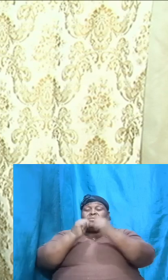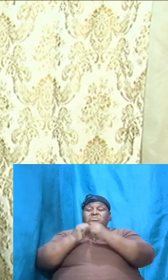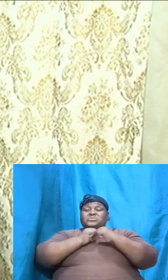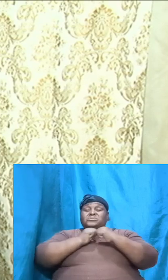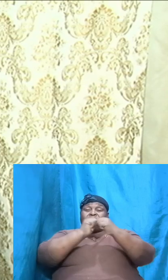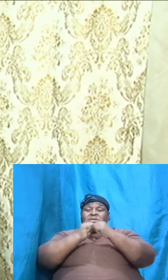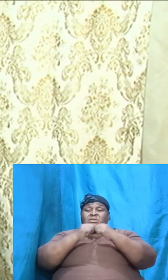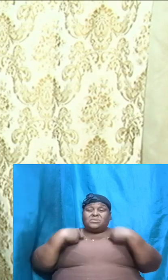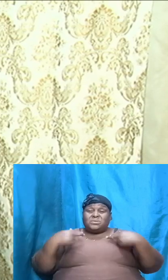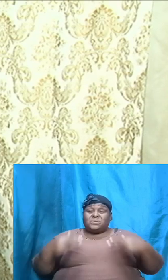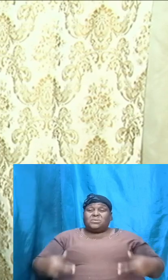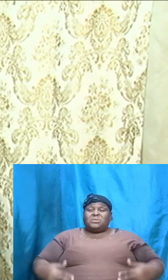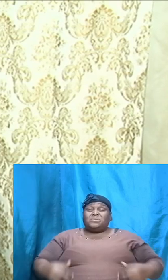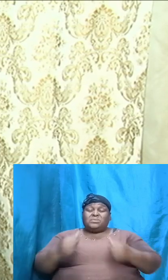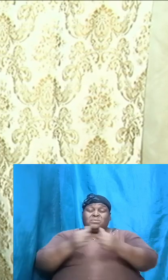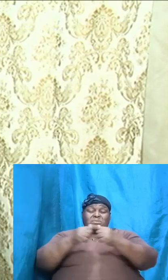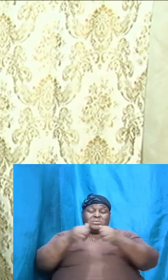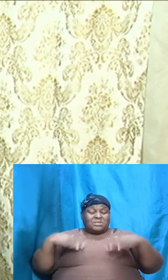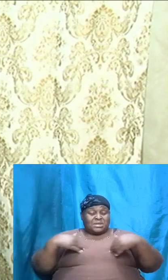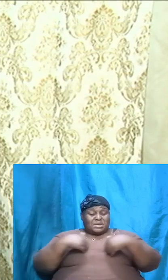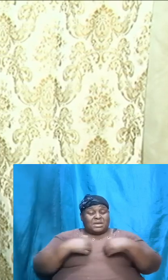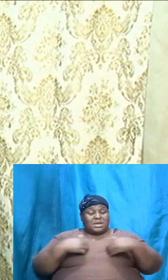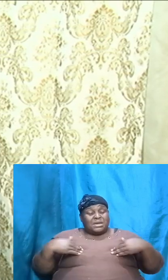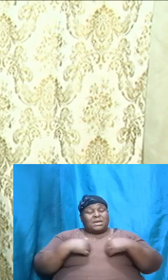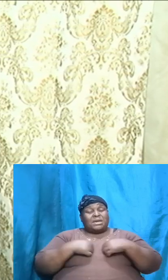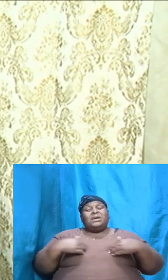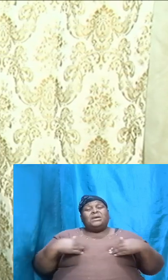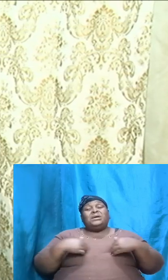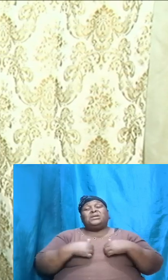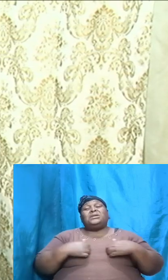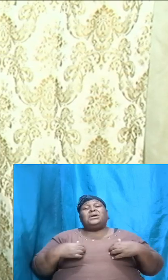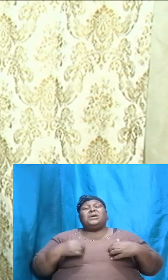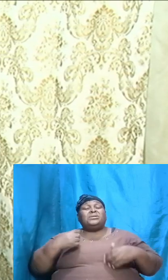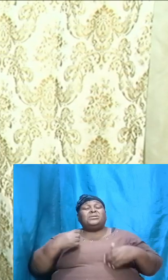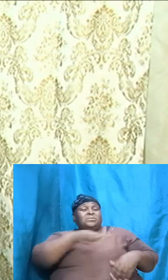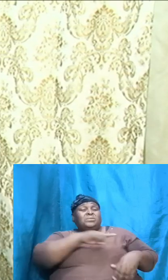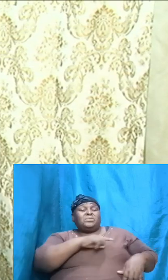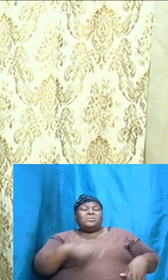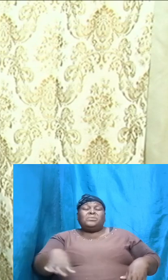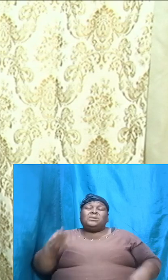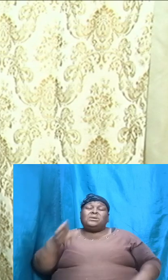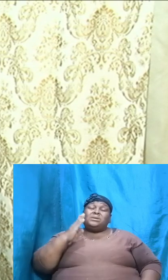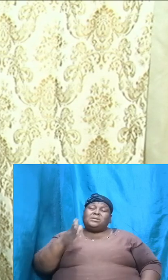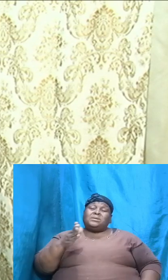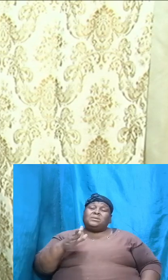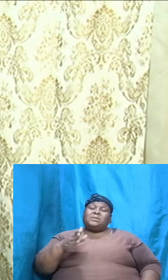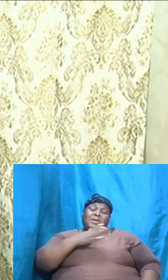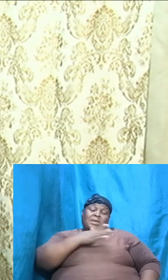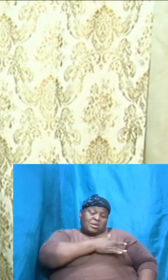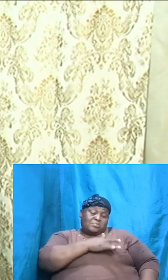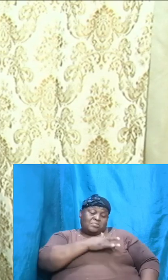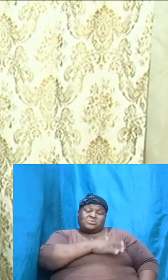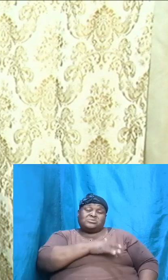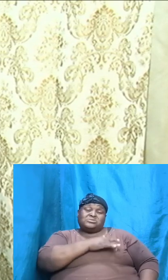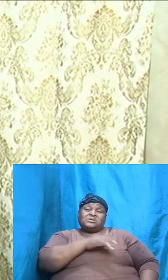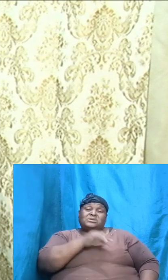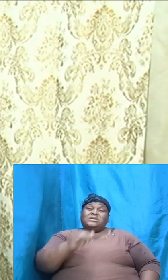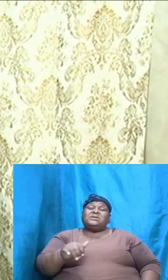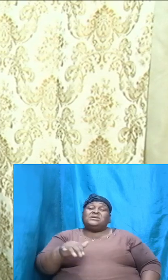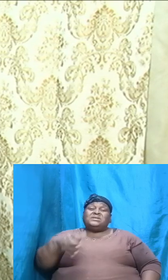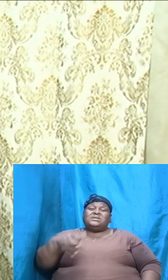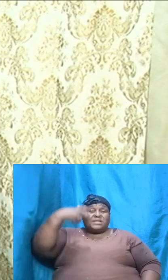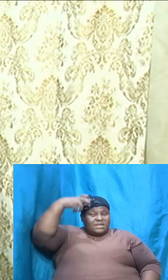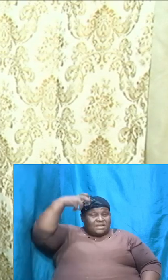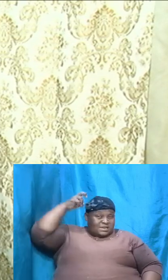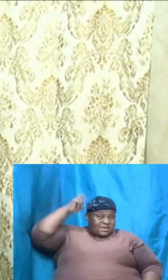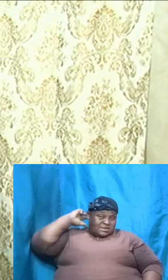humankind with the animal kingdom. And we will then appreciate that the lion and